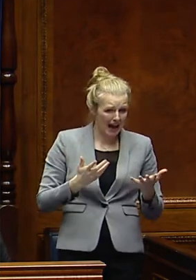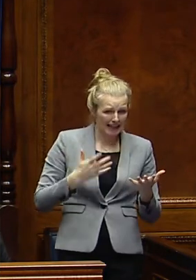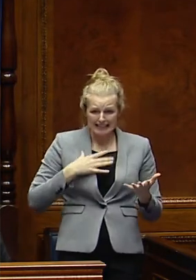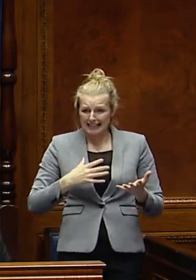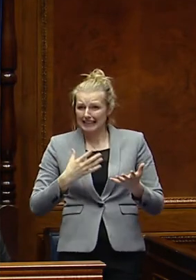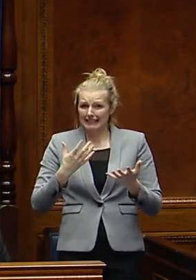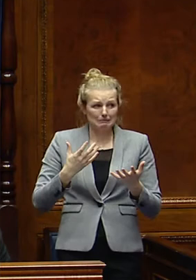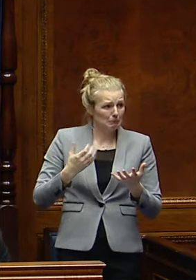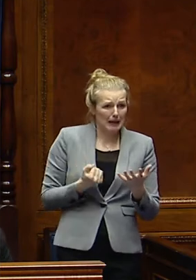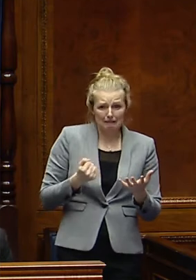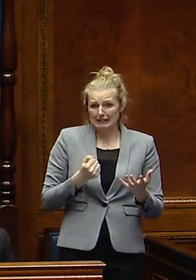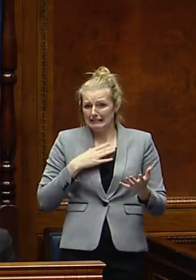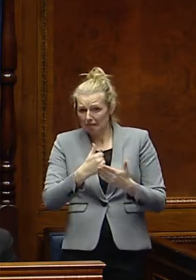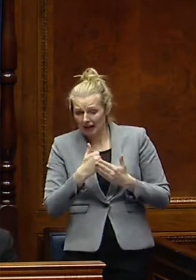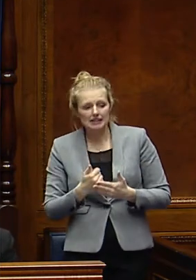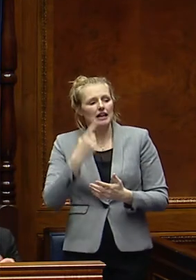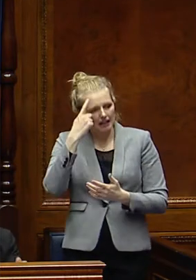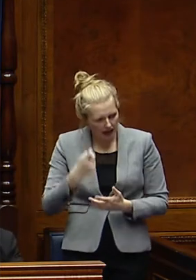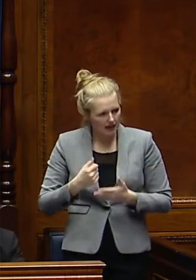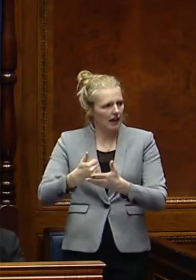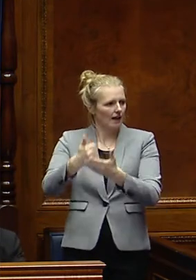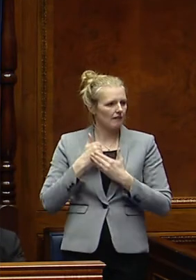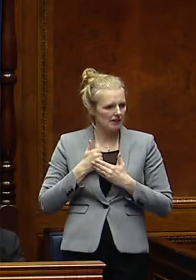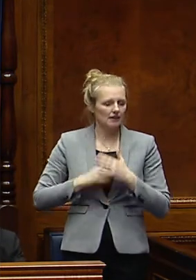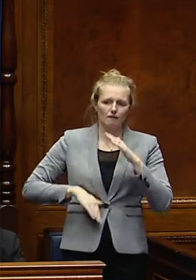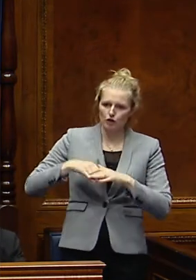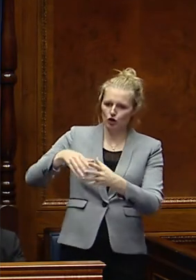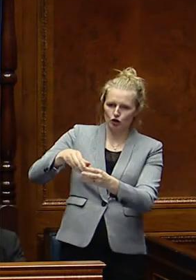welfare benefits will receive their full entitlement?